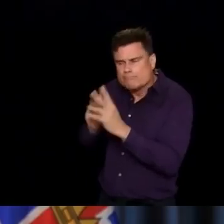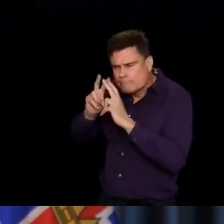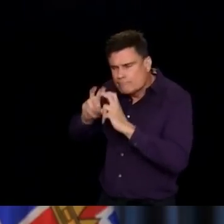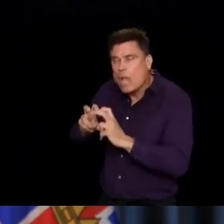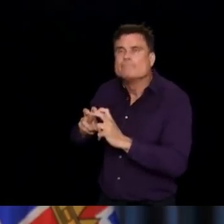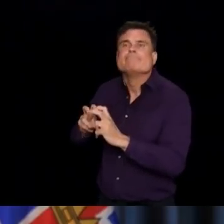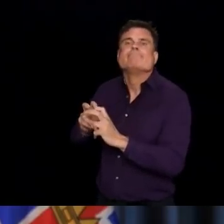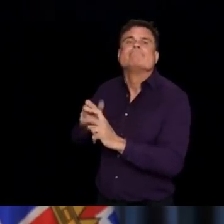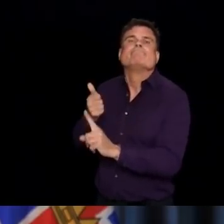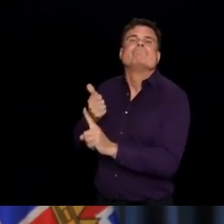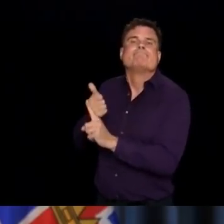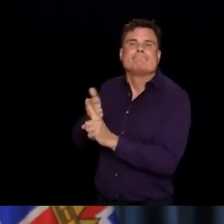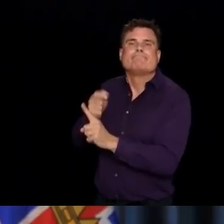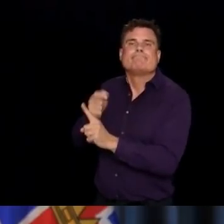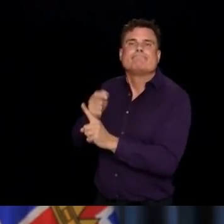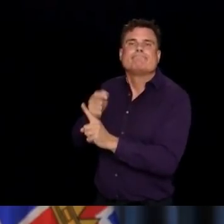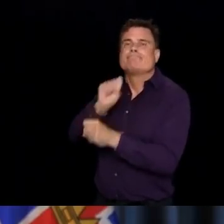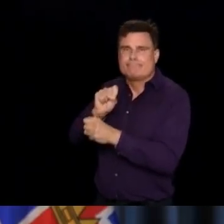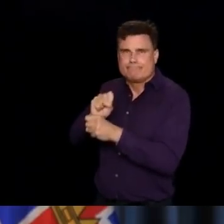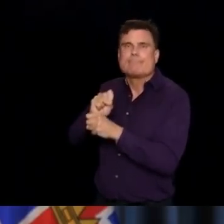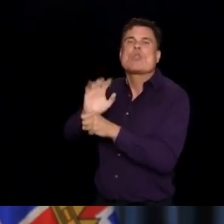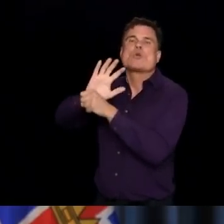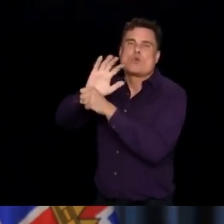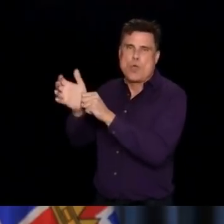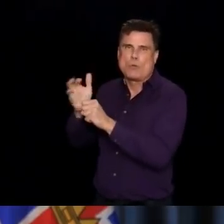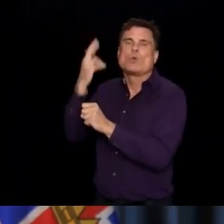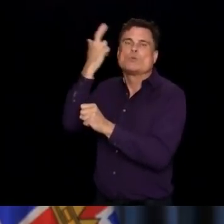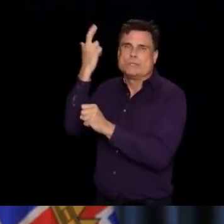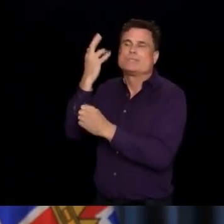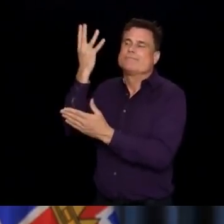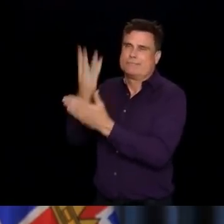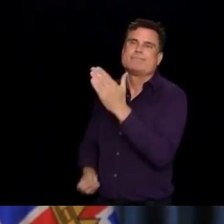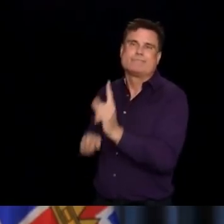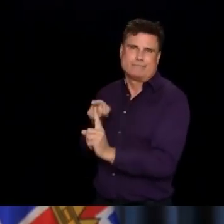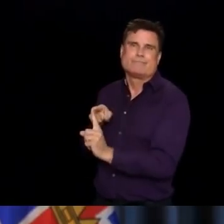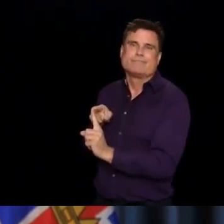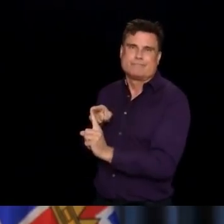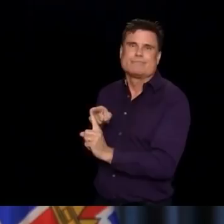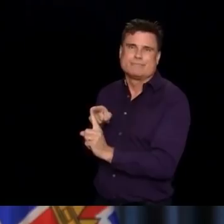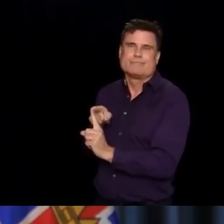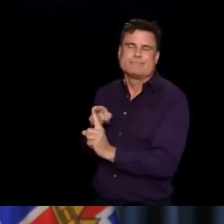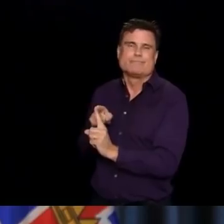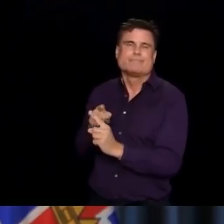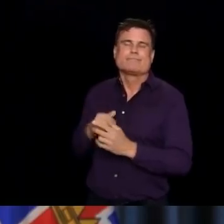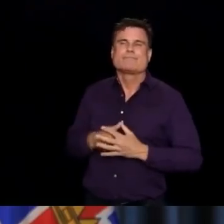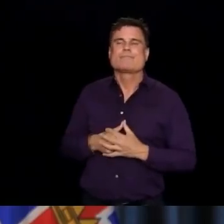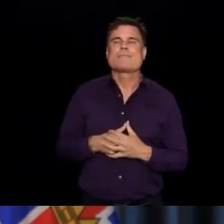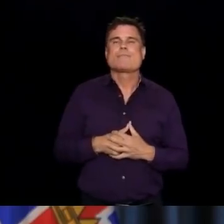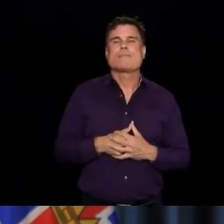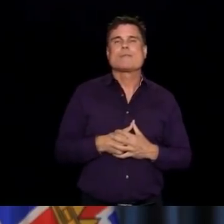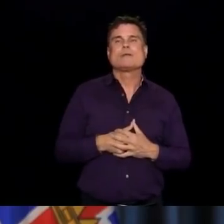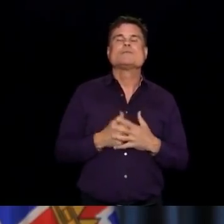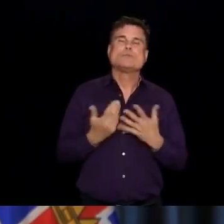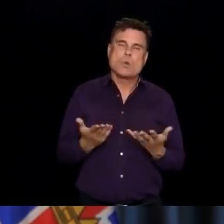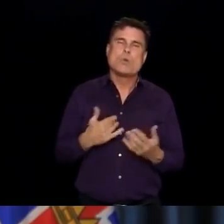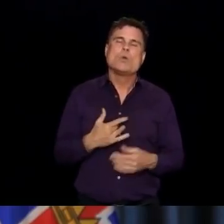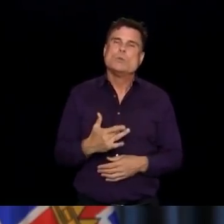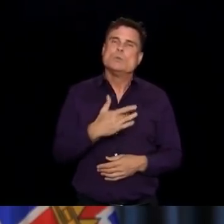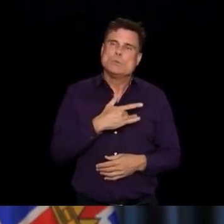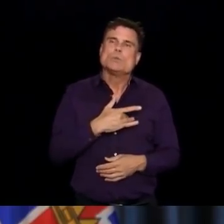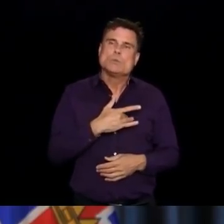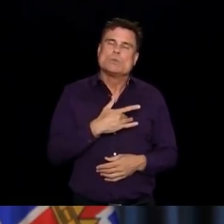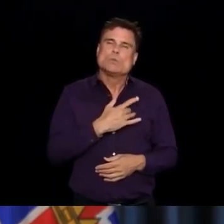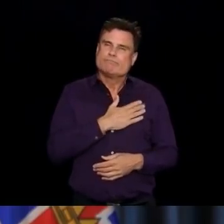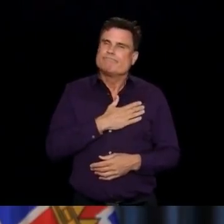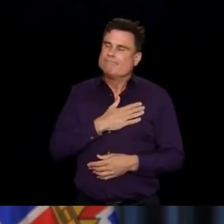community. We know and can identify that in many ways. But to lose six people all in long-term care